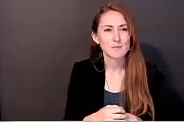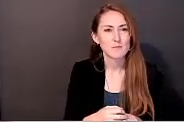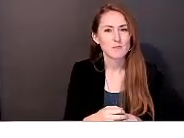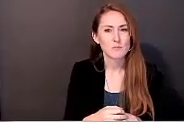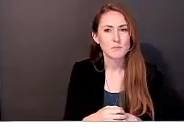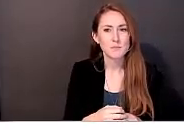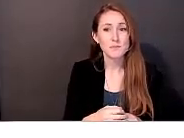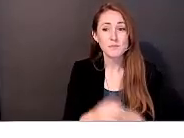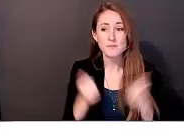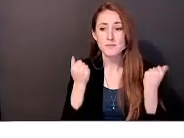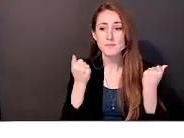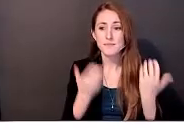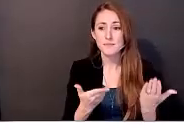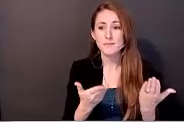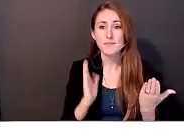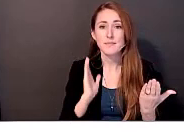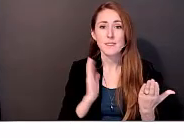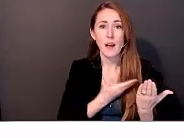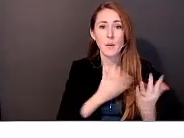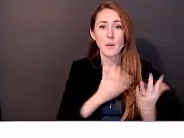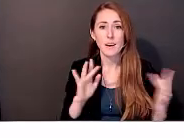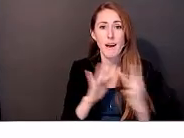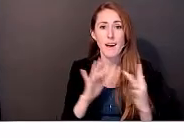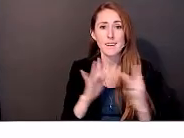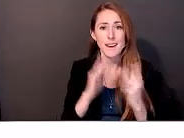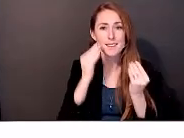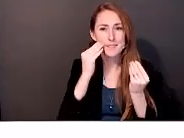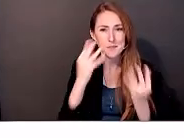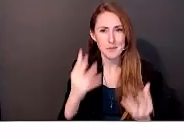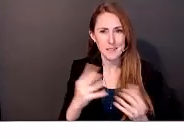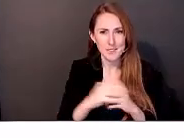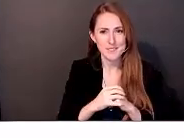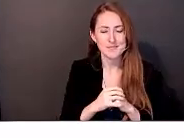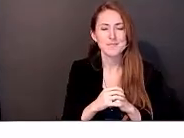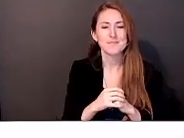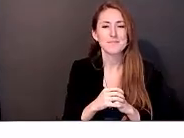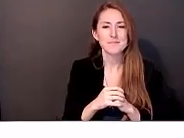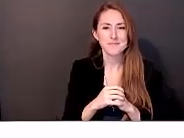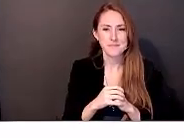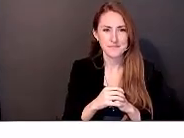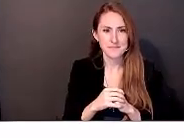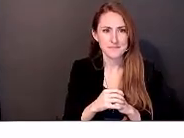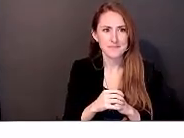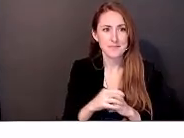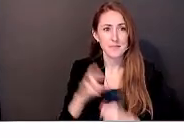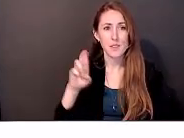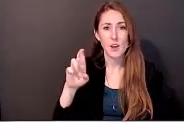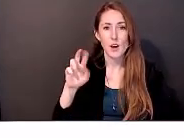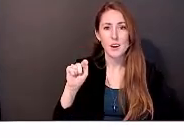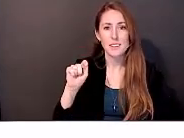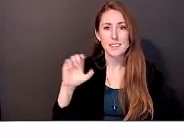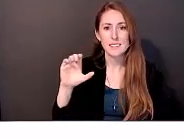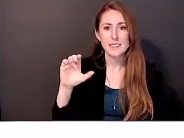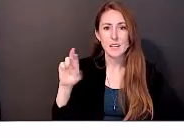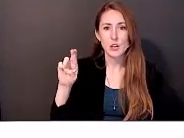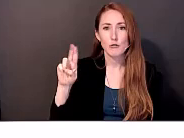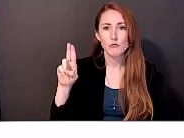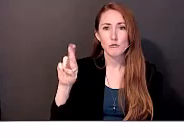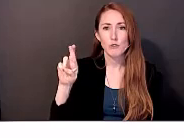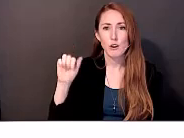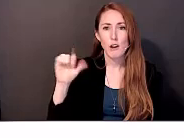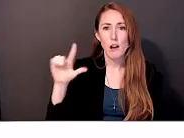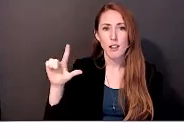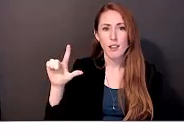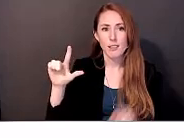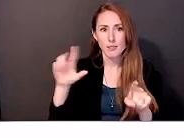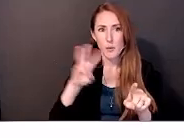And here is our contact information. You can find the RTC Rural at the URL above,